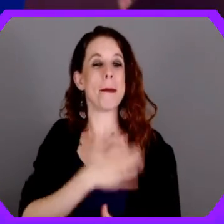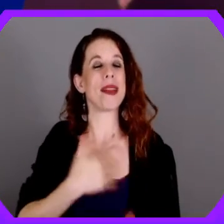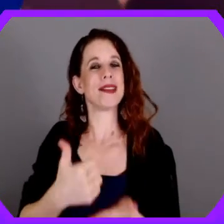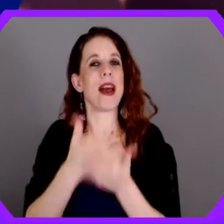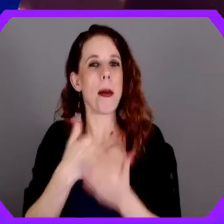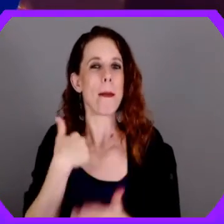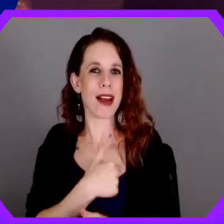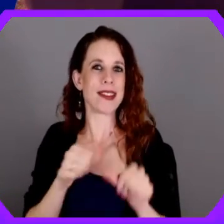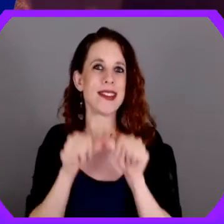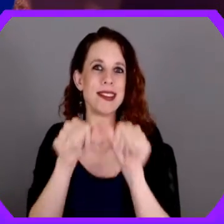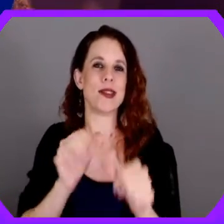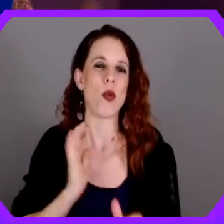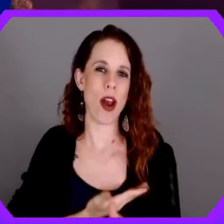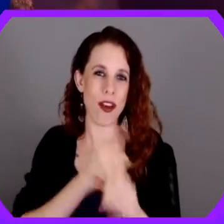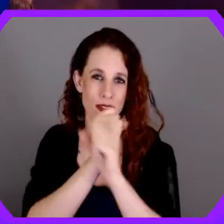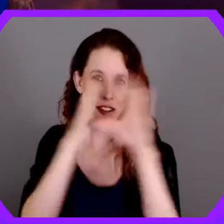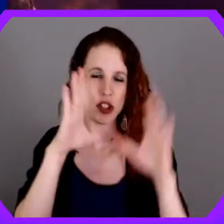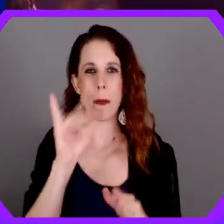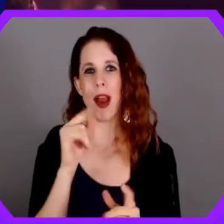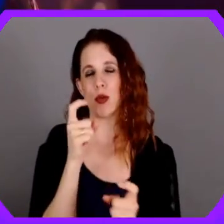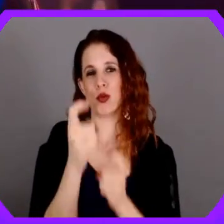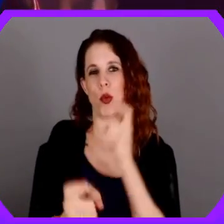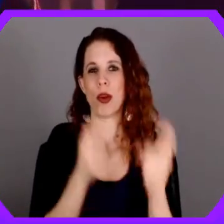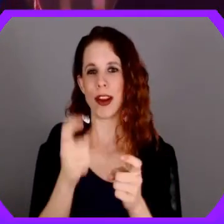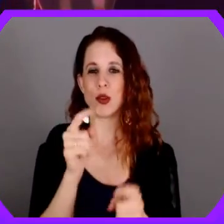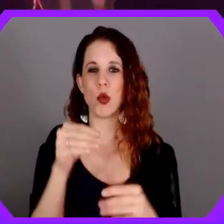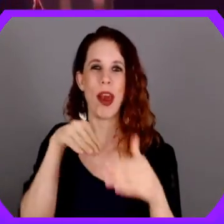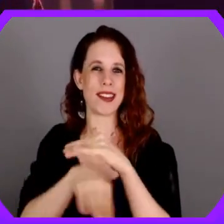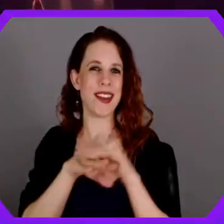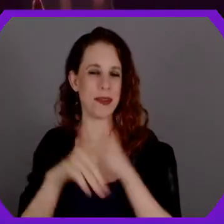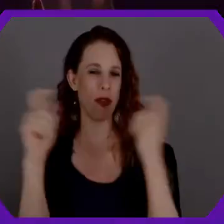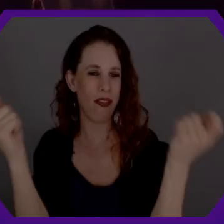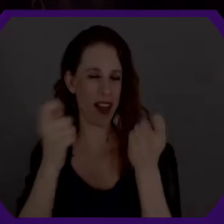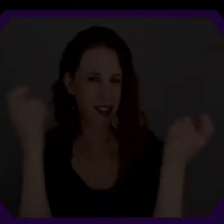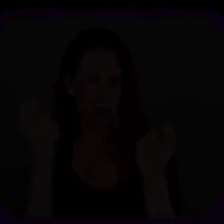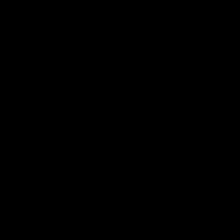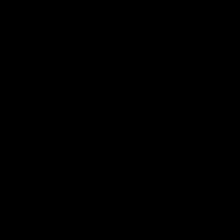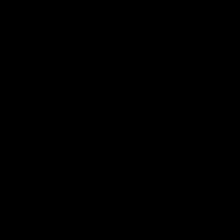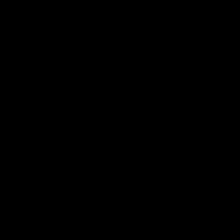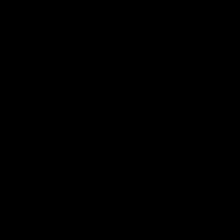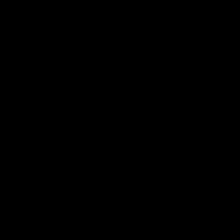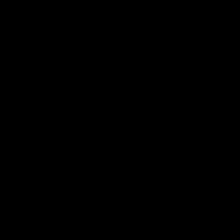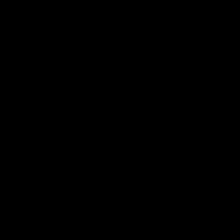Please help us continue our mission by donating to accessible festivals.